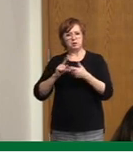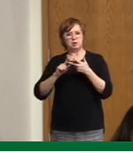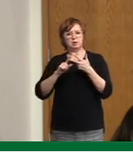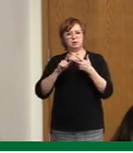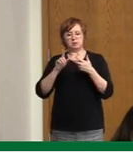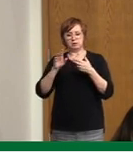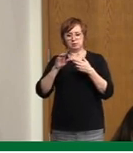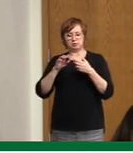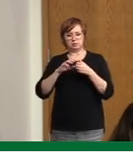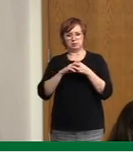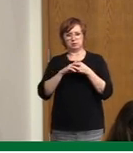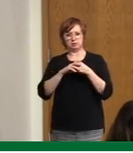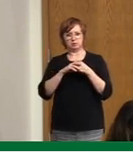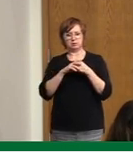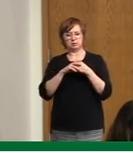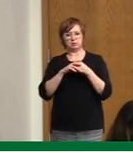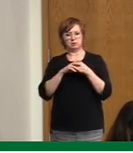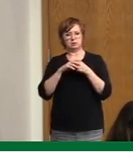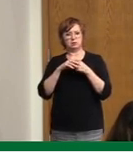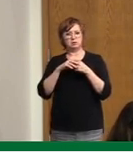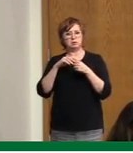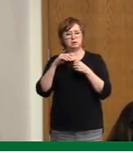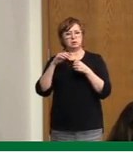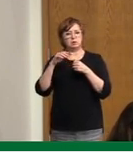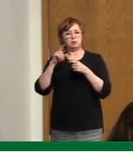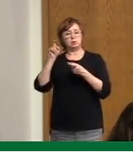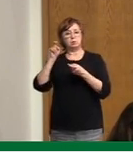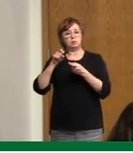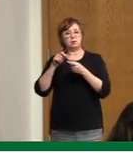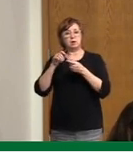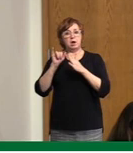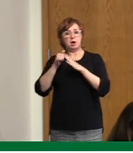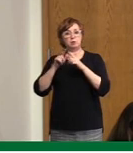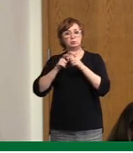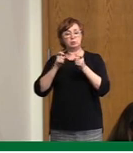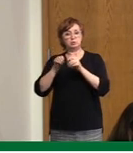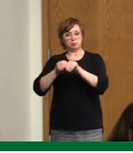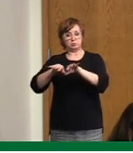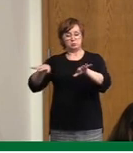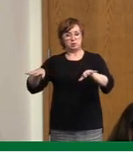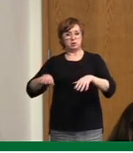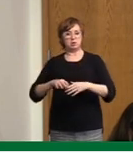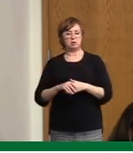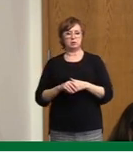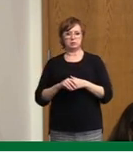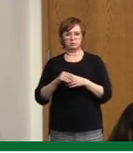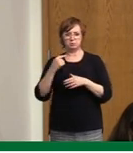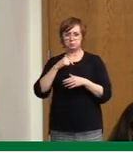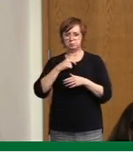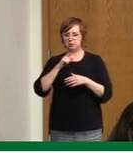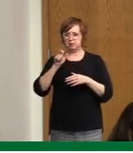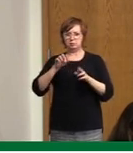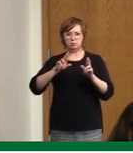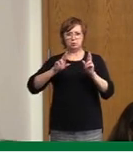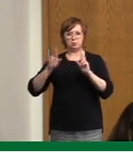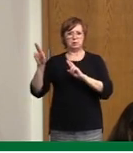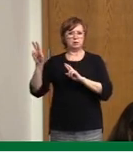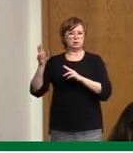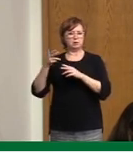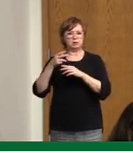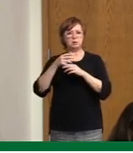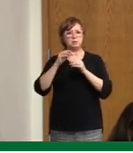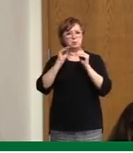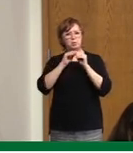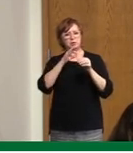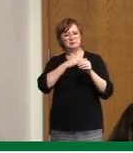both resources around outbreak management, we're looking at how we immediately build a human resource pool to